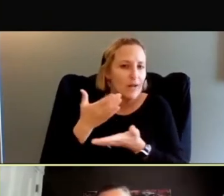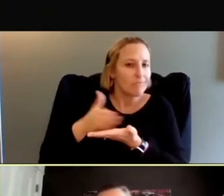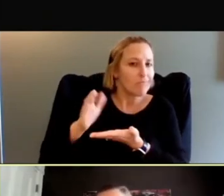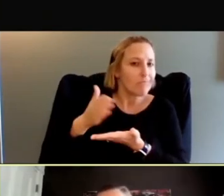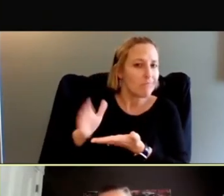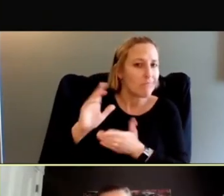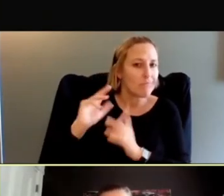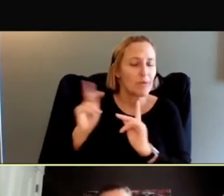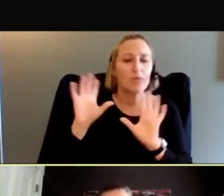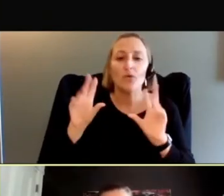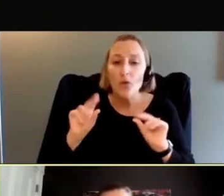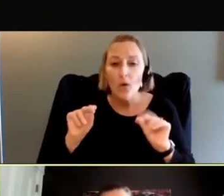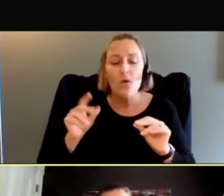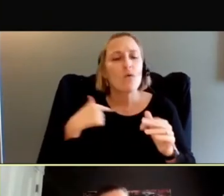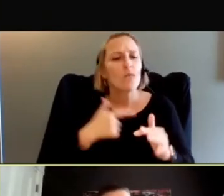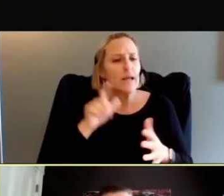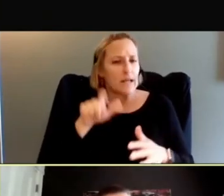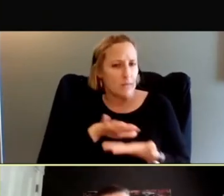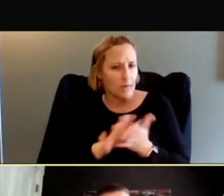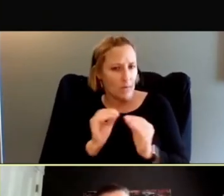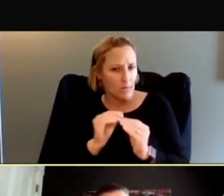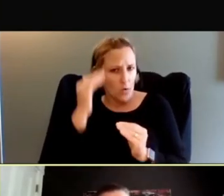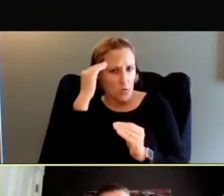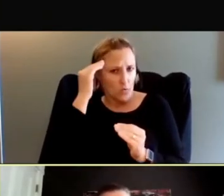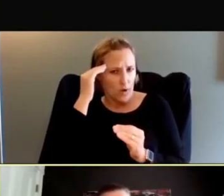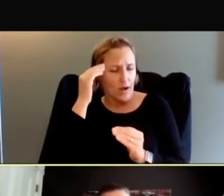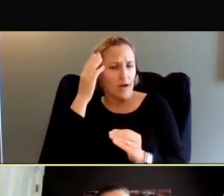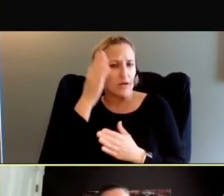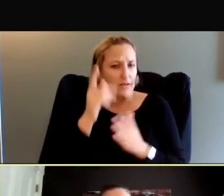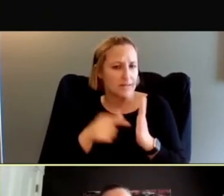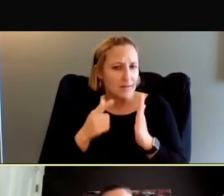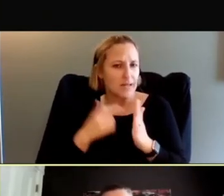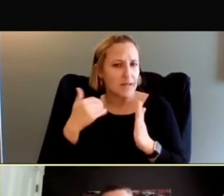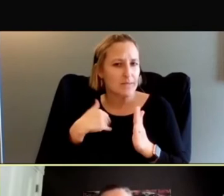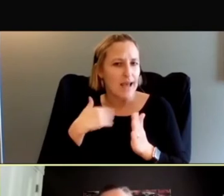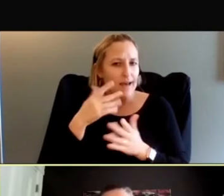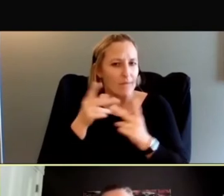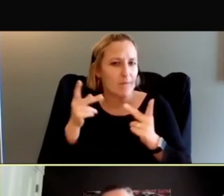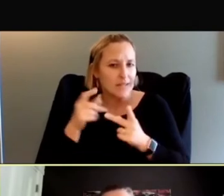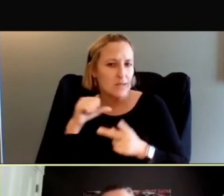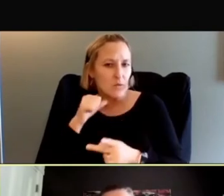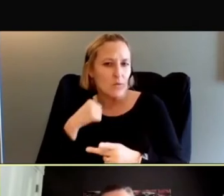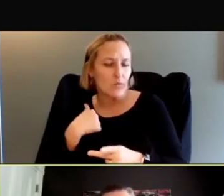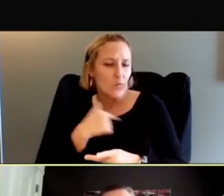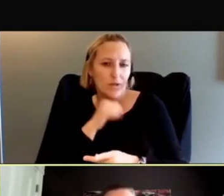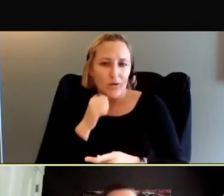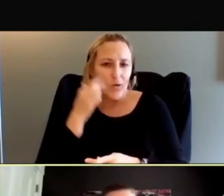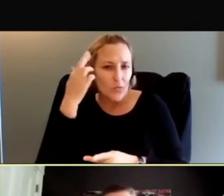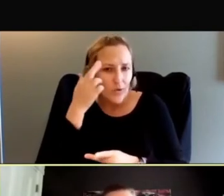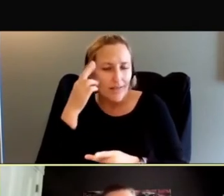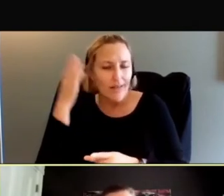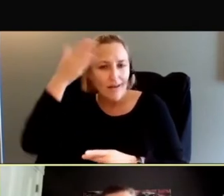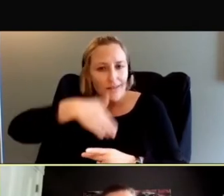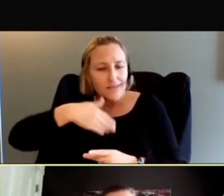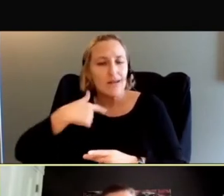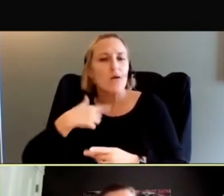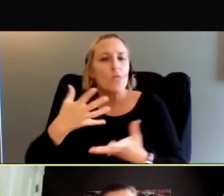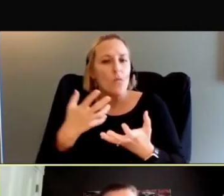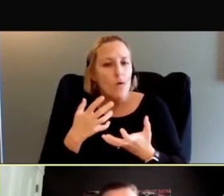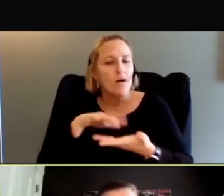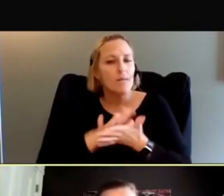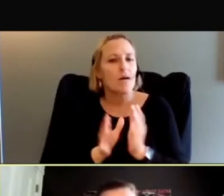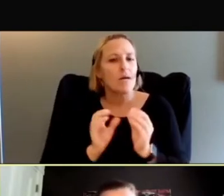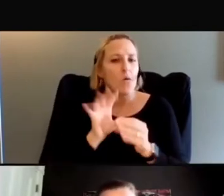but we need to be aware of these sort of blind spots we have so that we can be more engaged in this inclusive process.